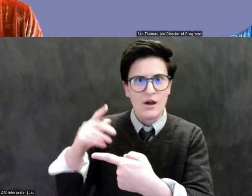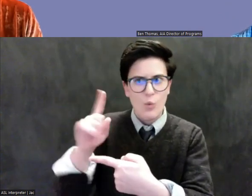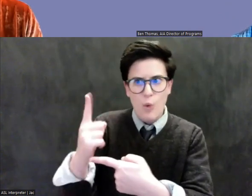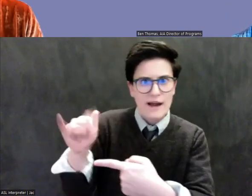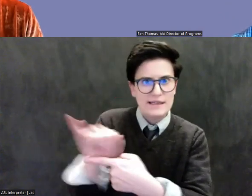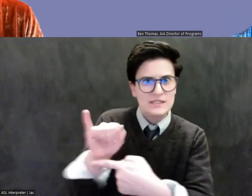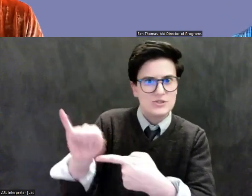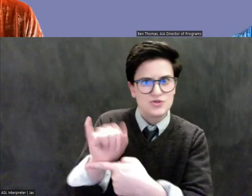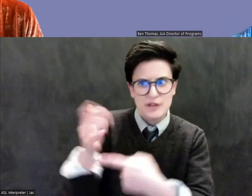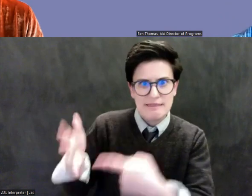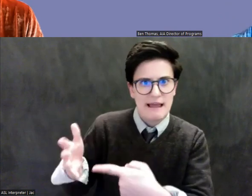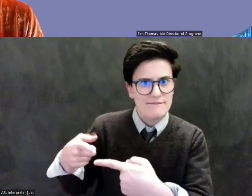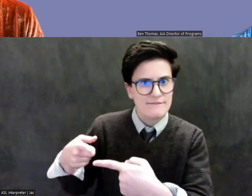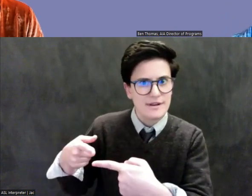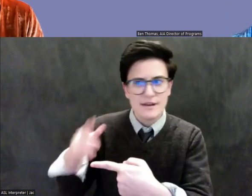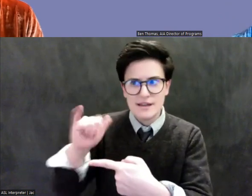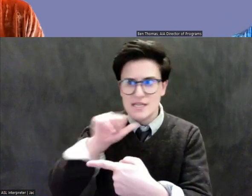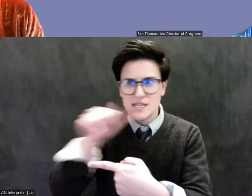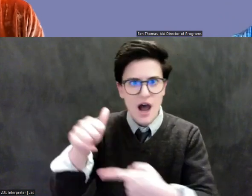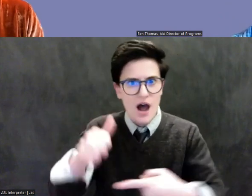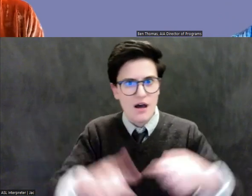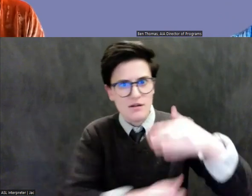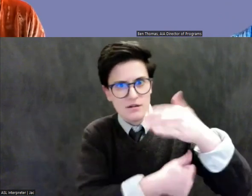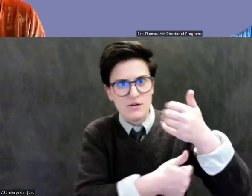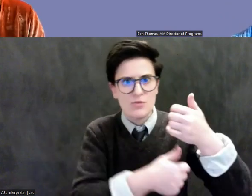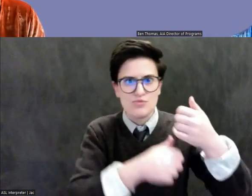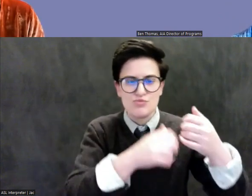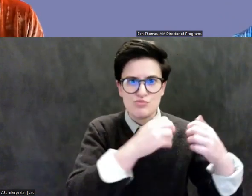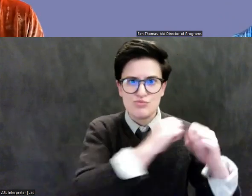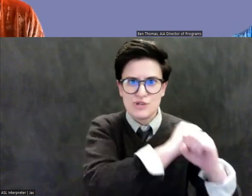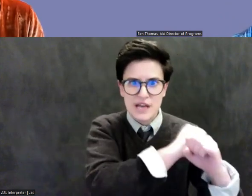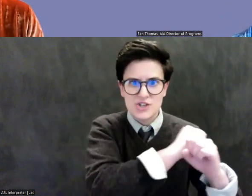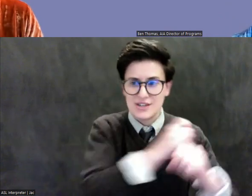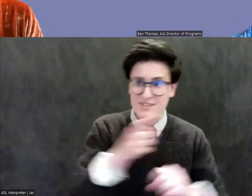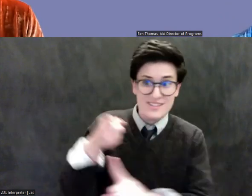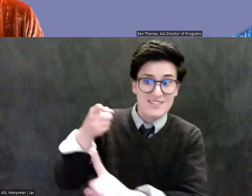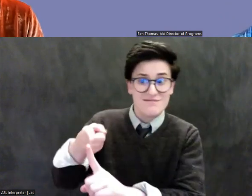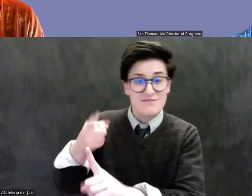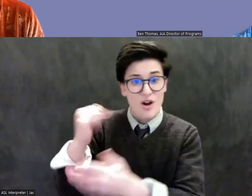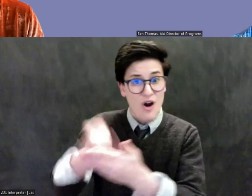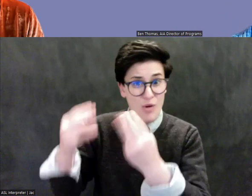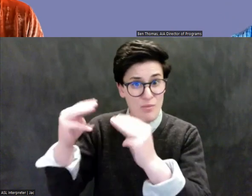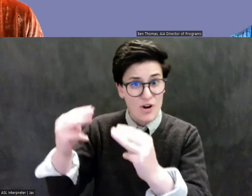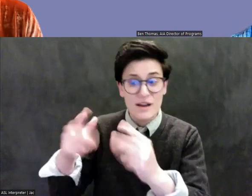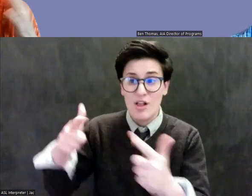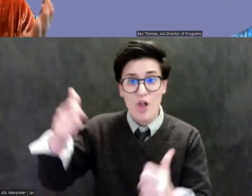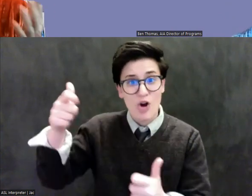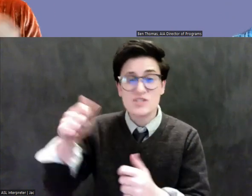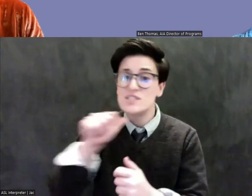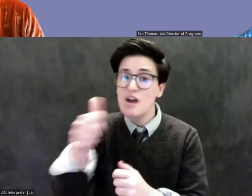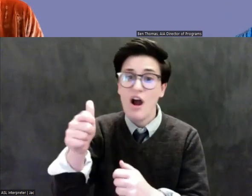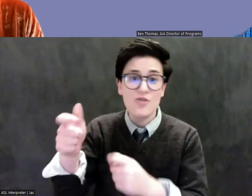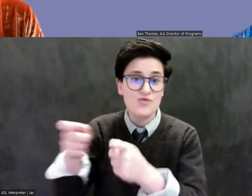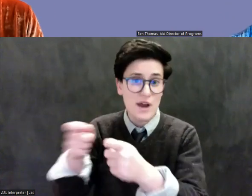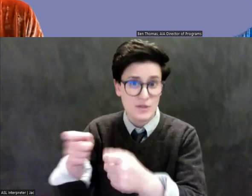to as the largest unregulated market in the world. And while no one likes more regulation, I say, this is a nonprofit executive director, you